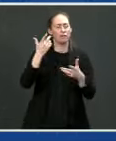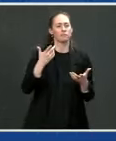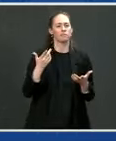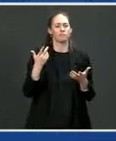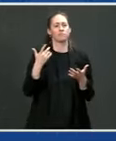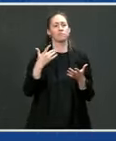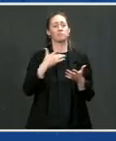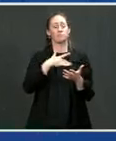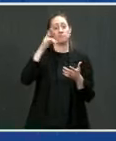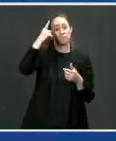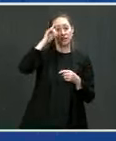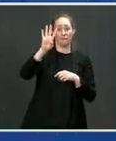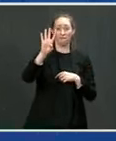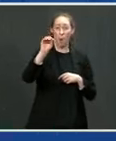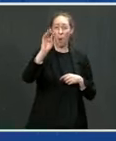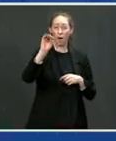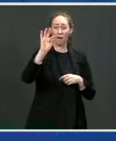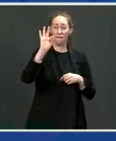a day and a half to complete.